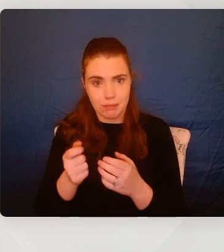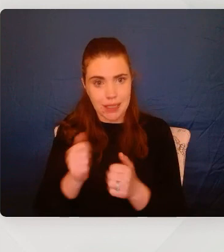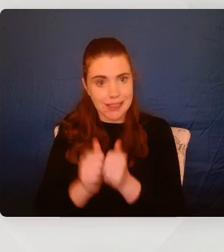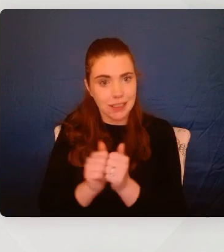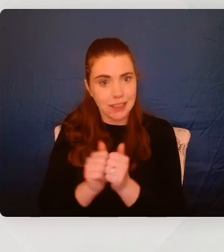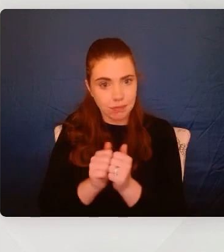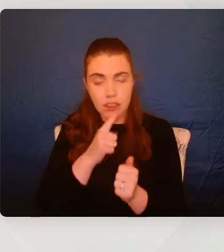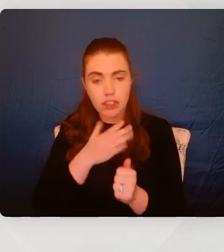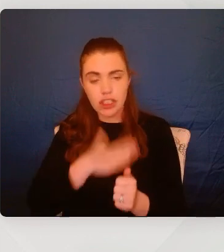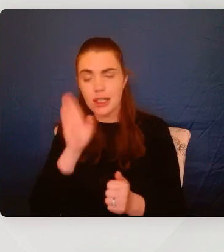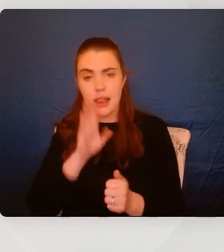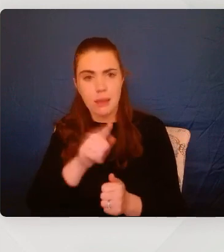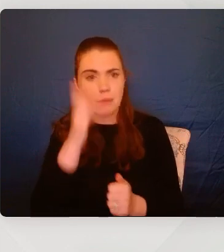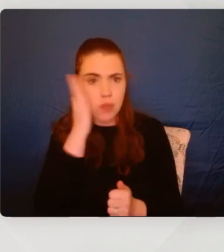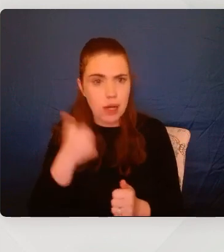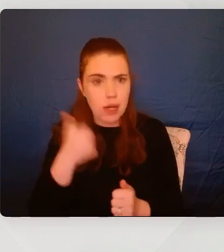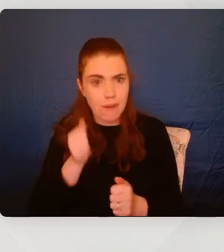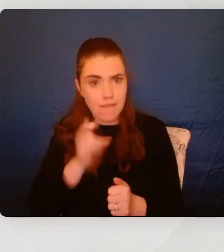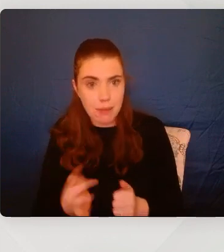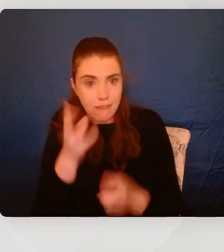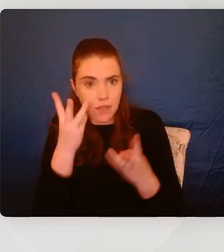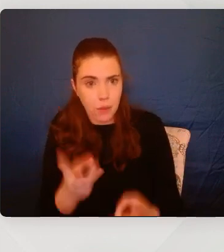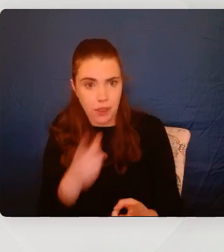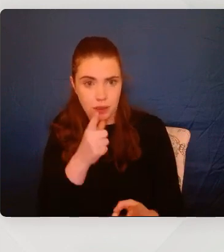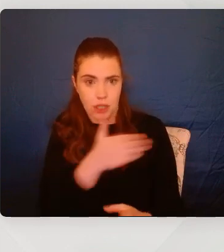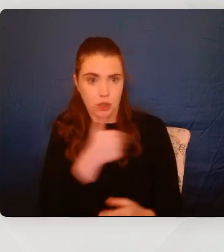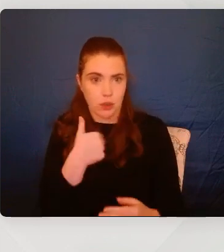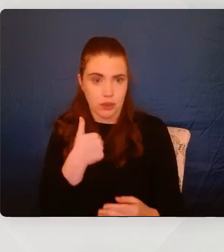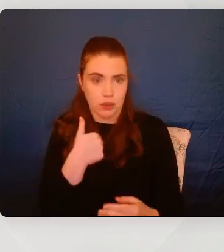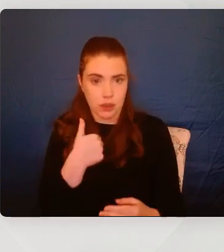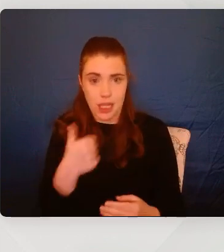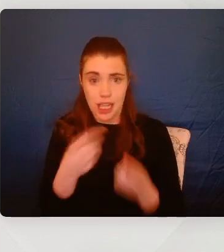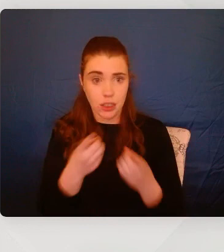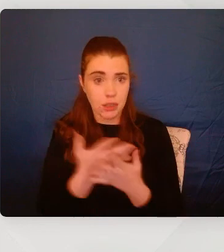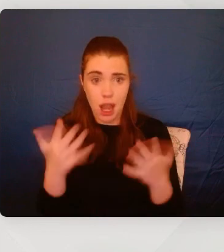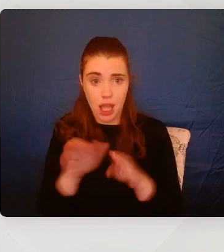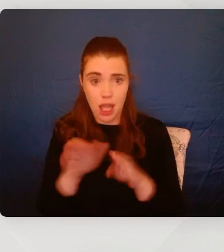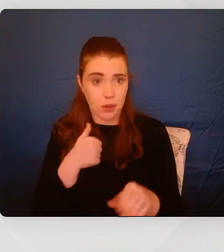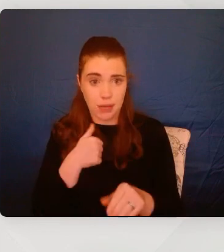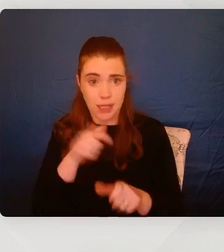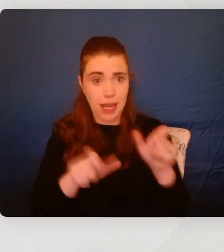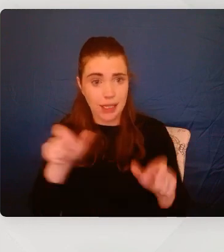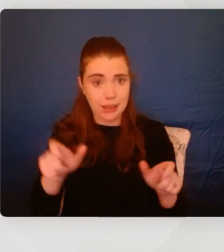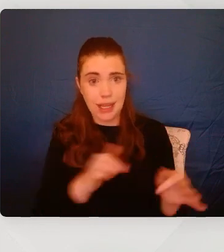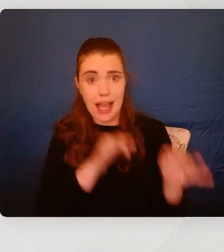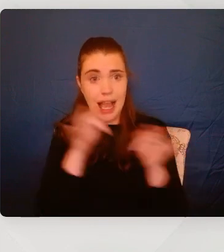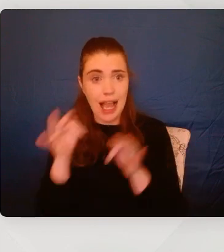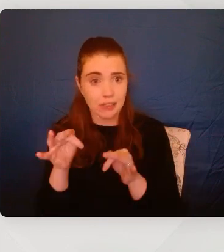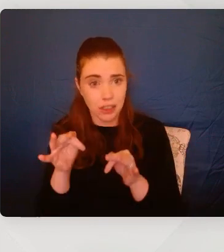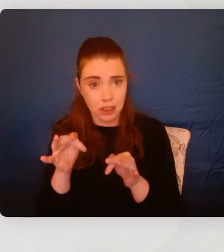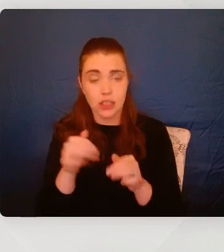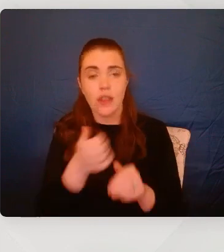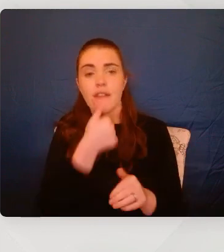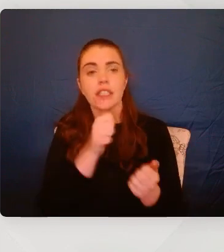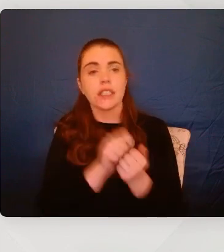that we're available if you're ready to come and talk to us. And I do that a lot with my sessions where at the end of meeting someone for the first time,